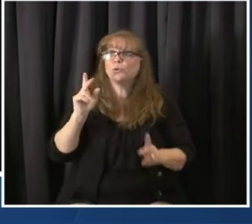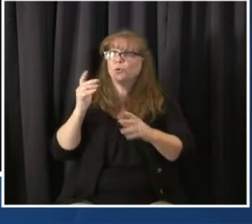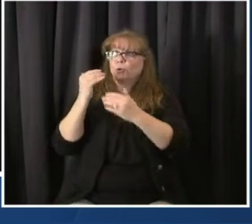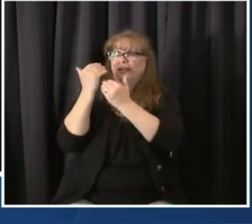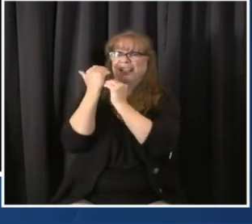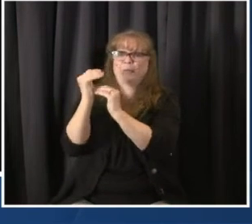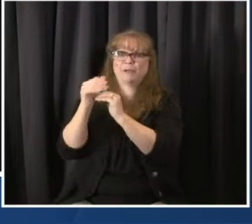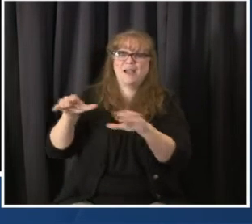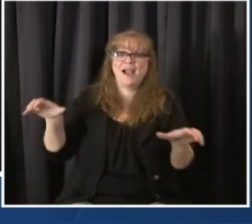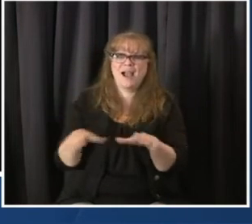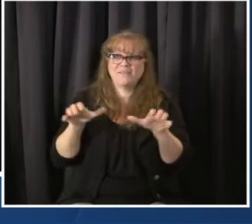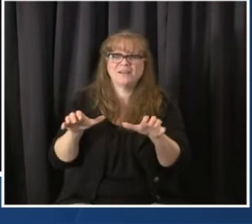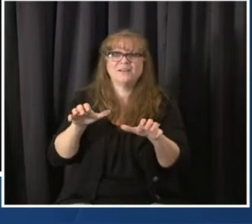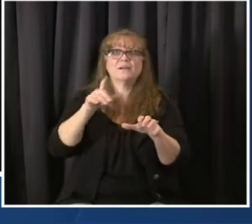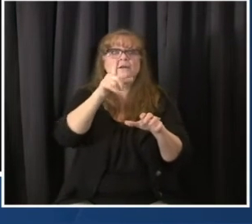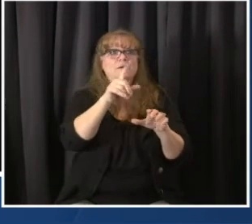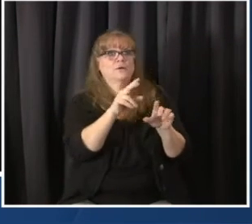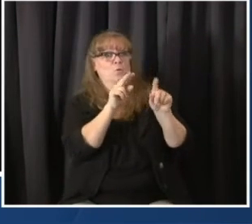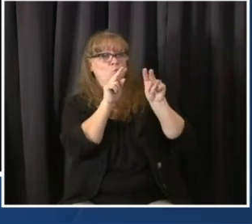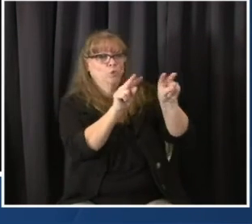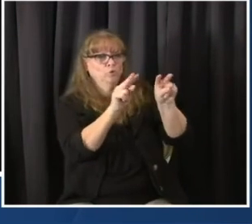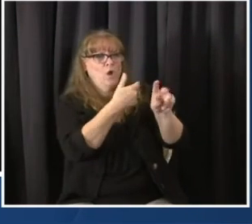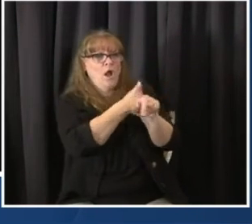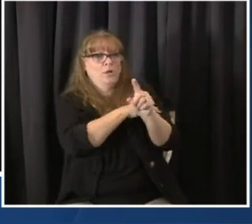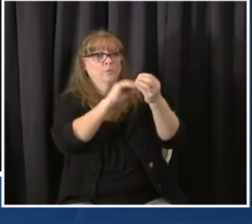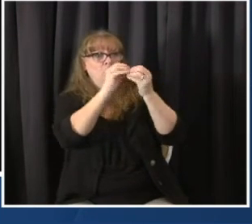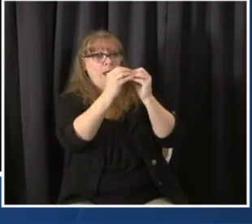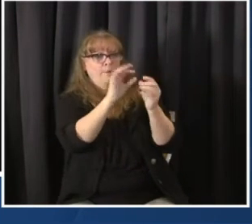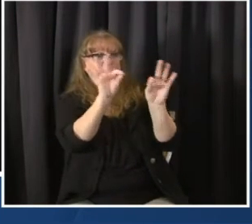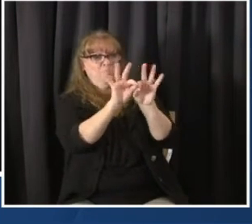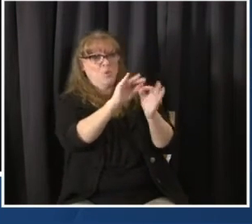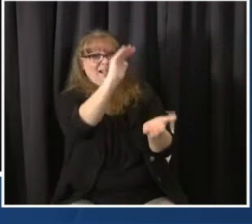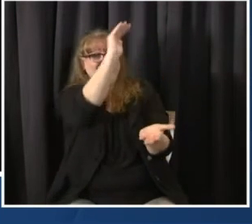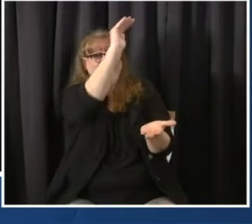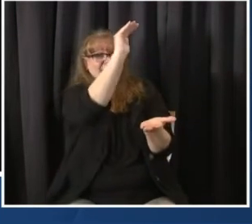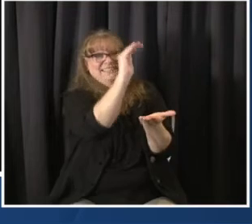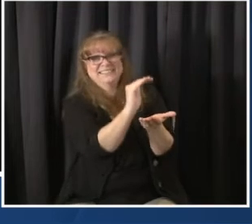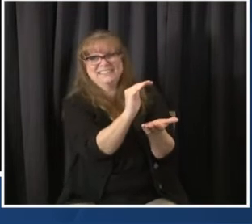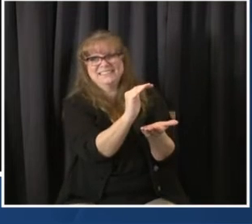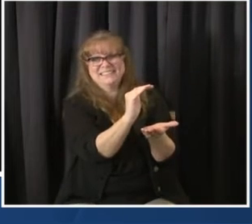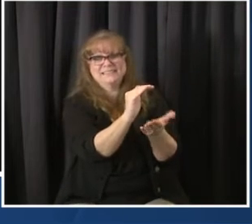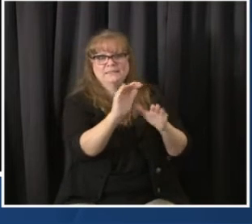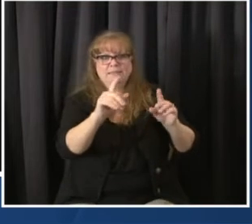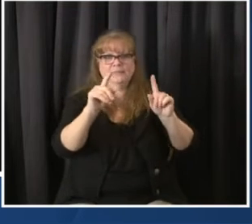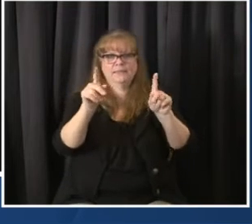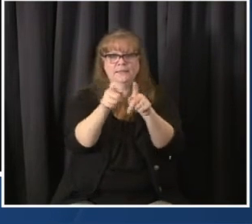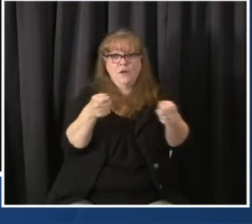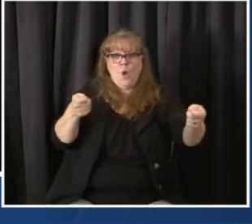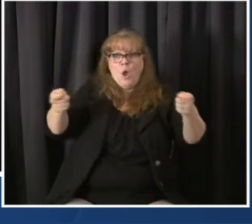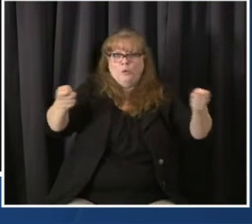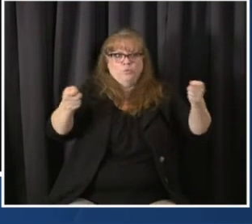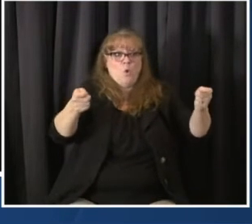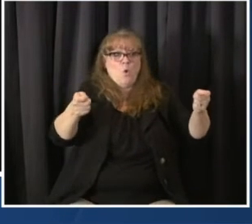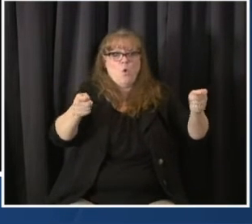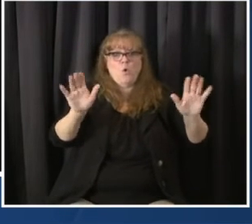which it does, down from over 1,600 hospitalizations to just under 900 hospitalizations,